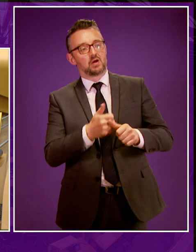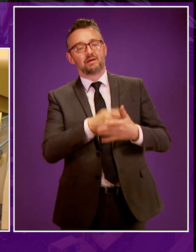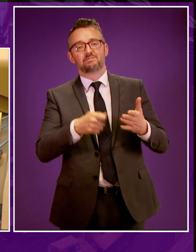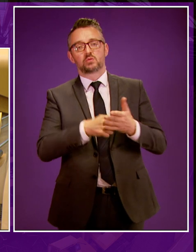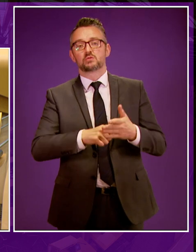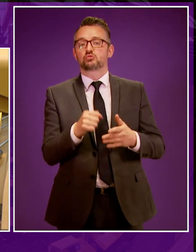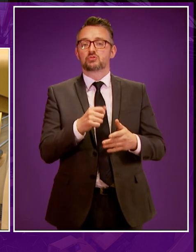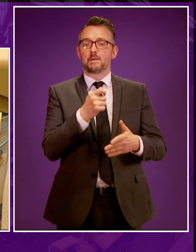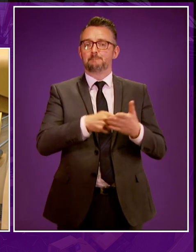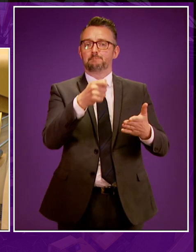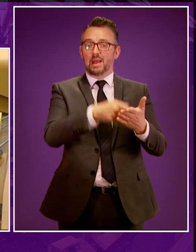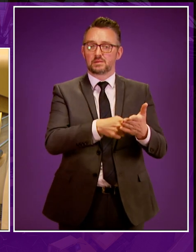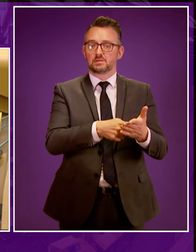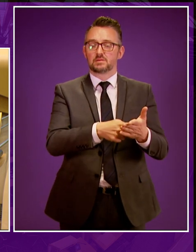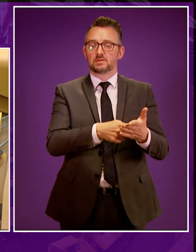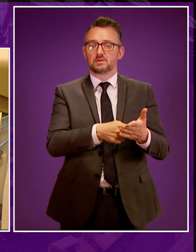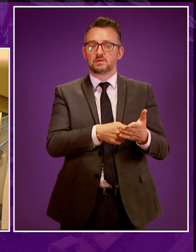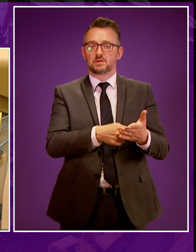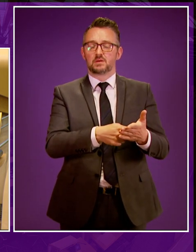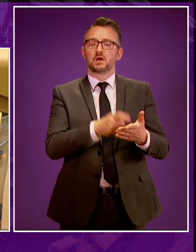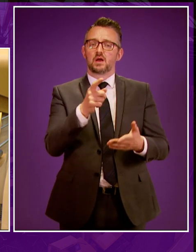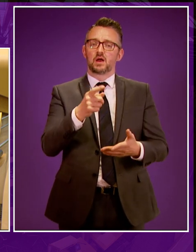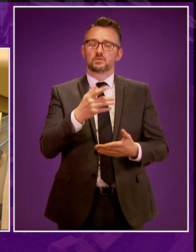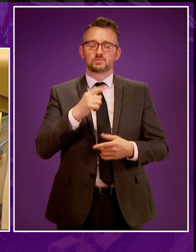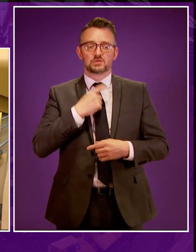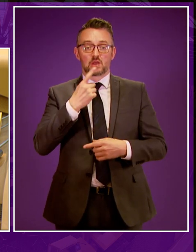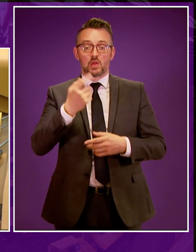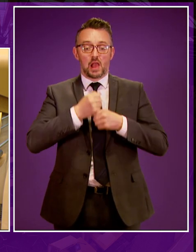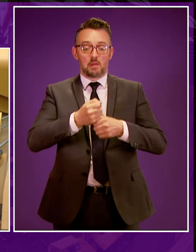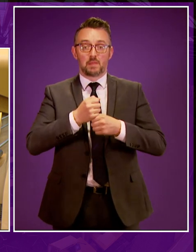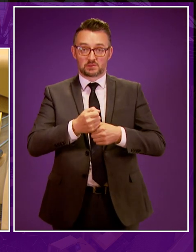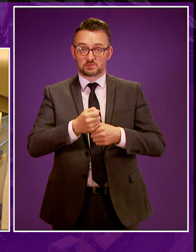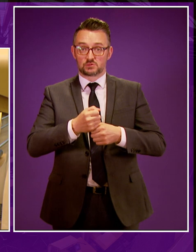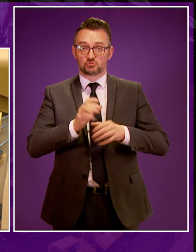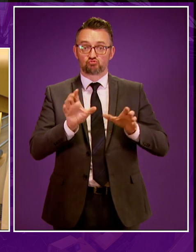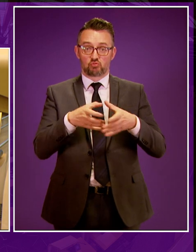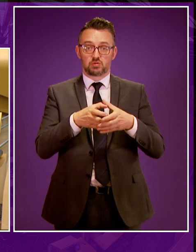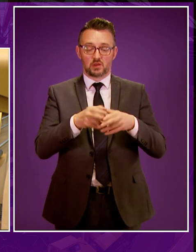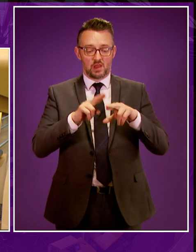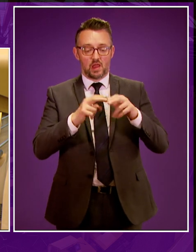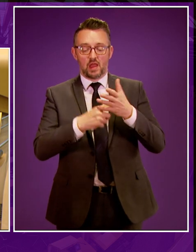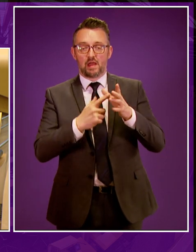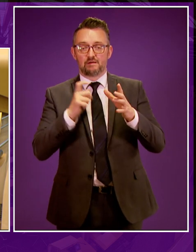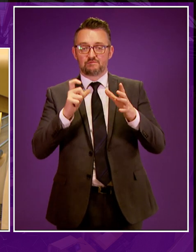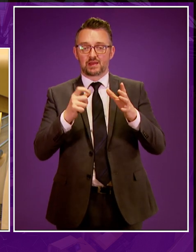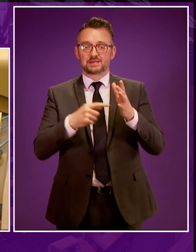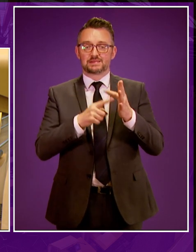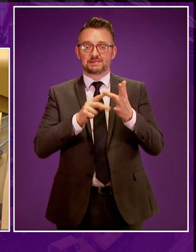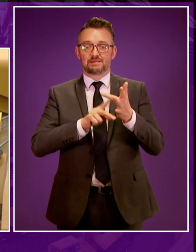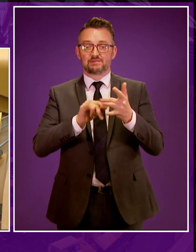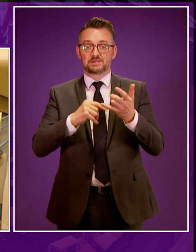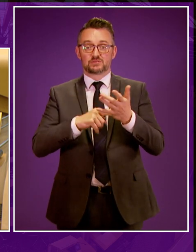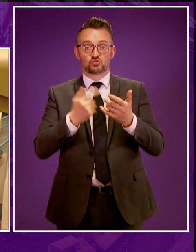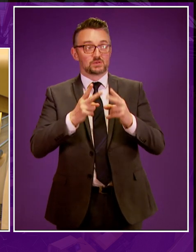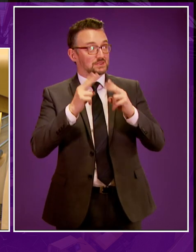on fracking. And I'd also like to take this opportunity to mention a campaign group, our fourth, Fractivists from my constituency, who are